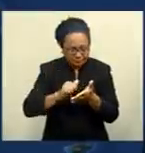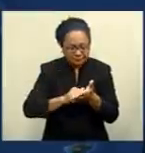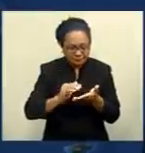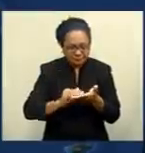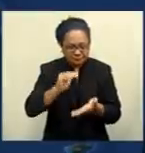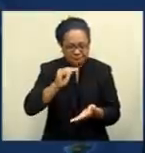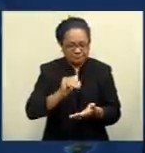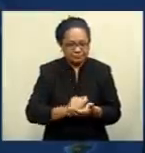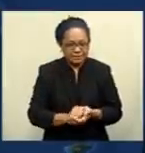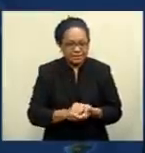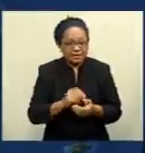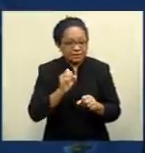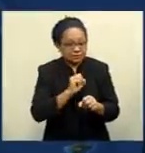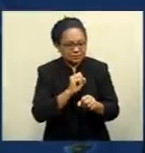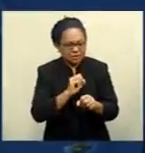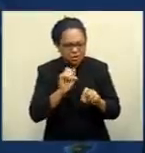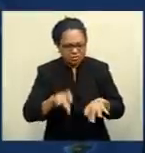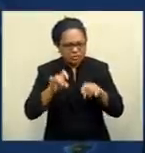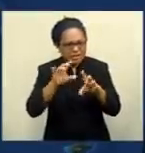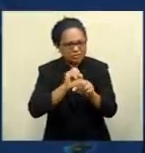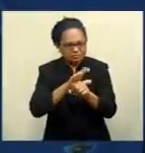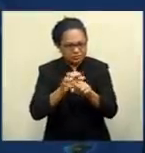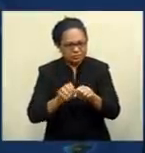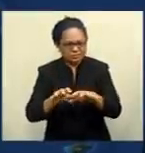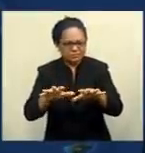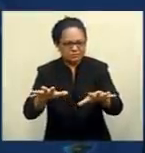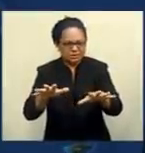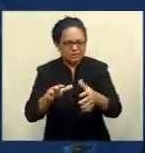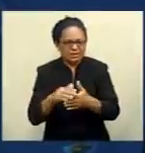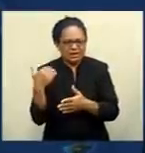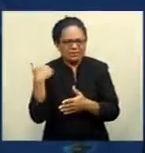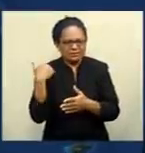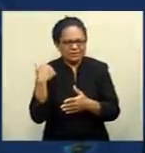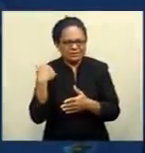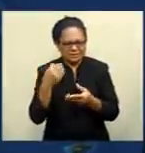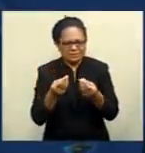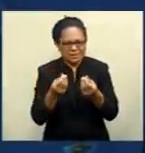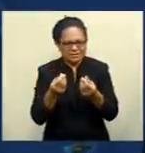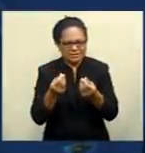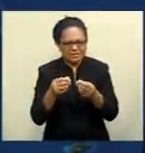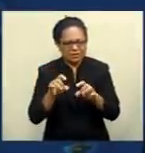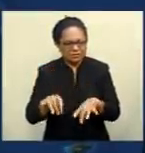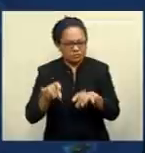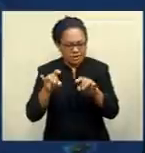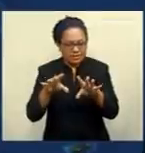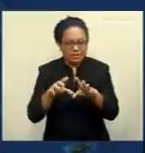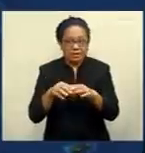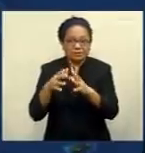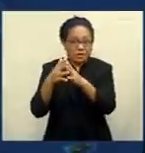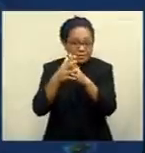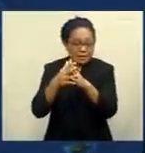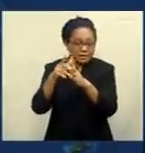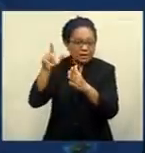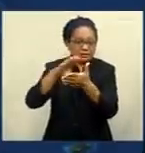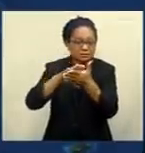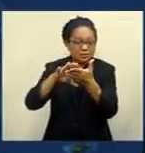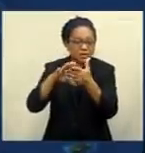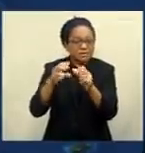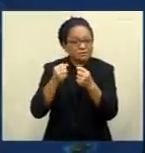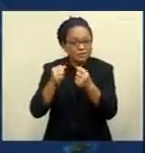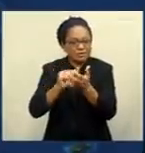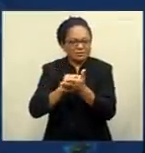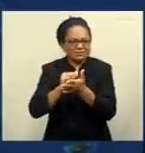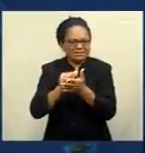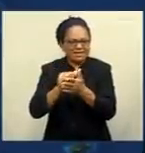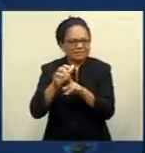Australia's growing COVID cases continue to put a cap on the currency's demand. Meanwhile, the U.S. dollar came under strong selling pressure